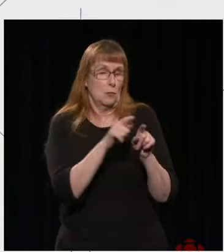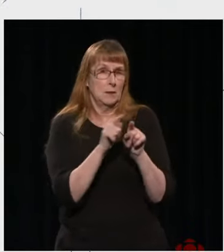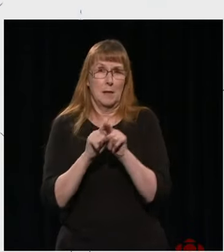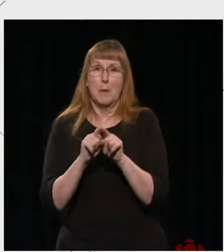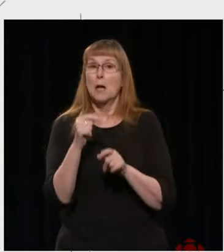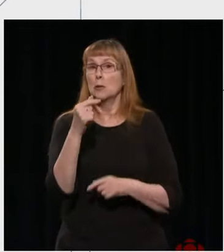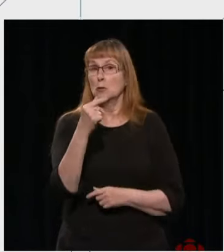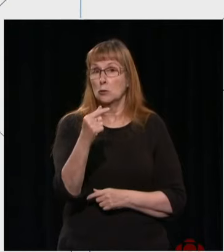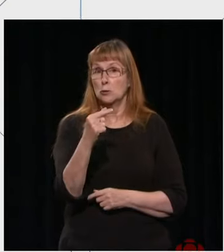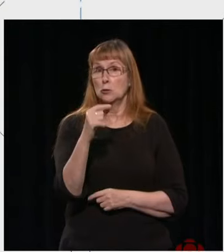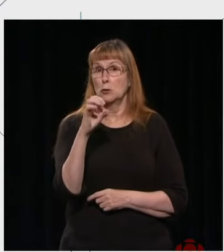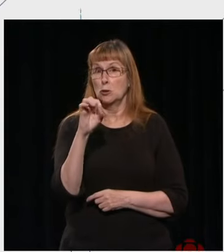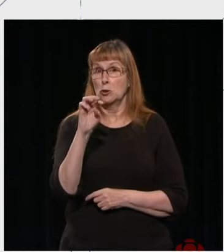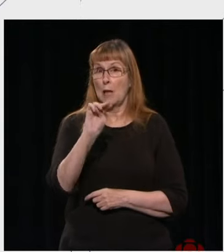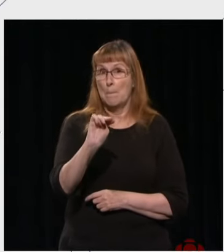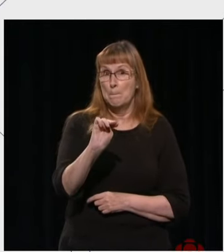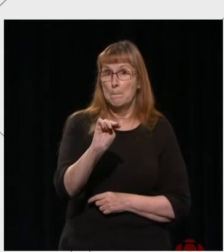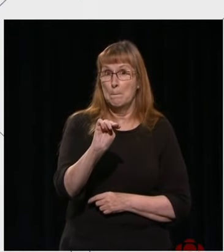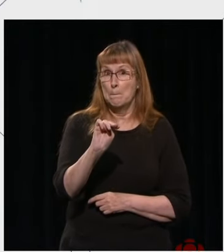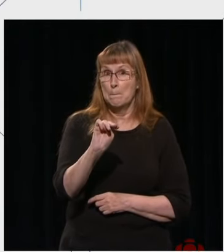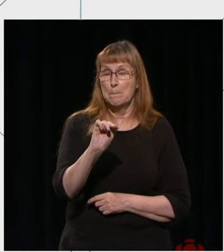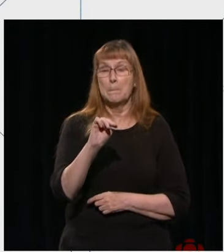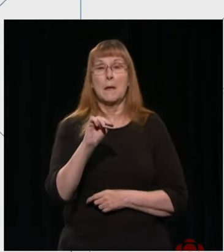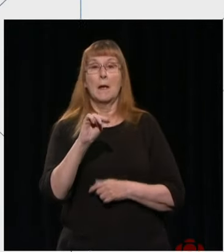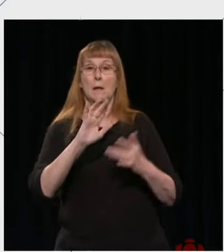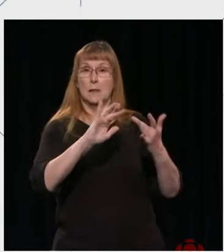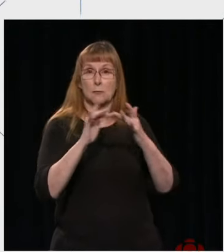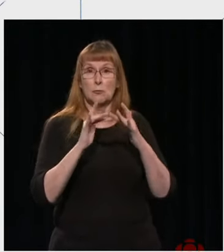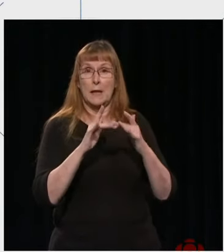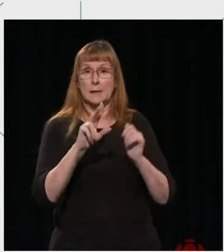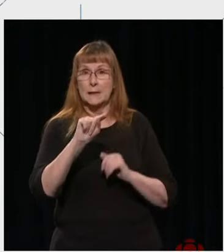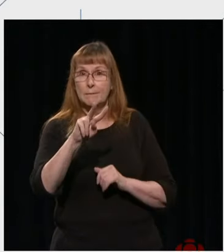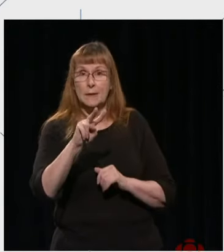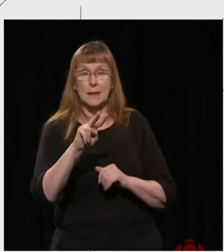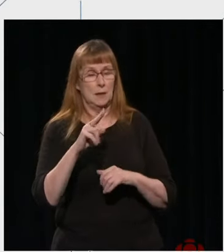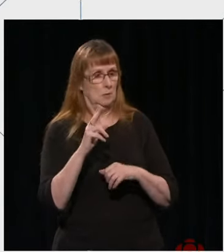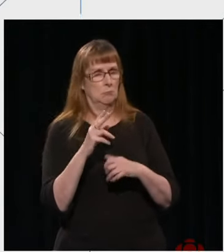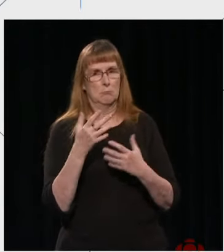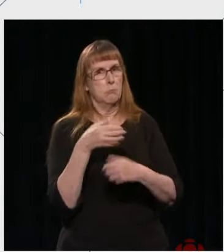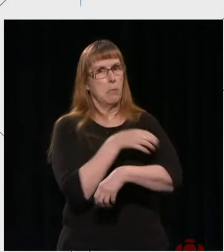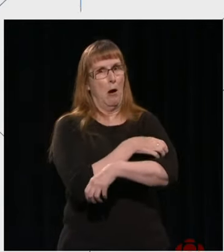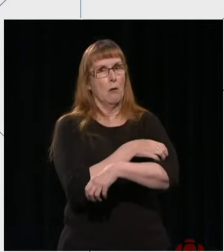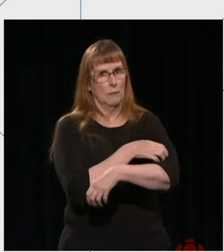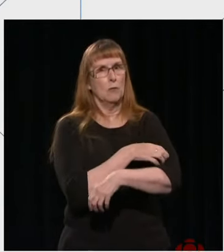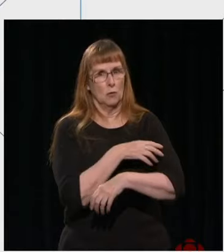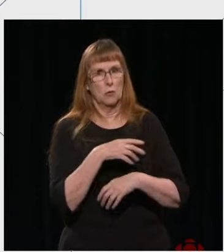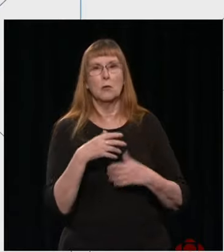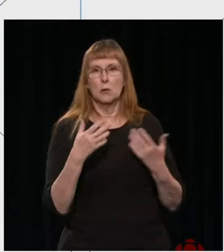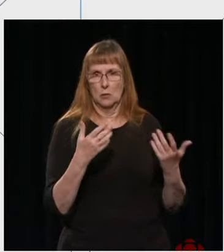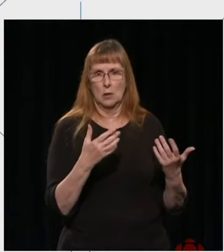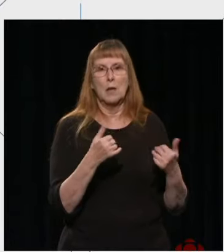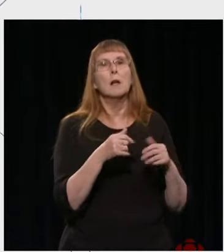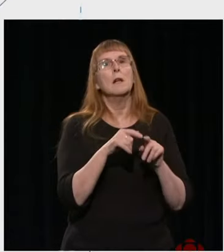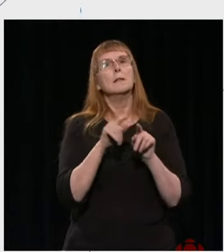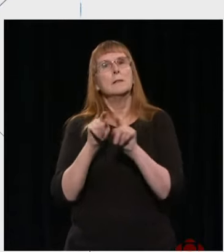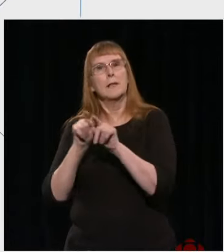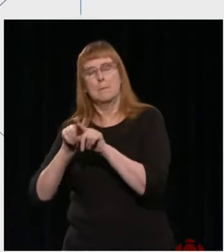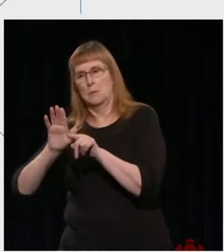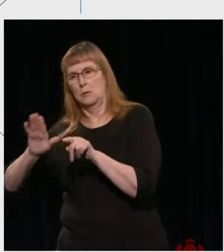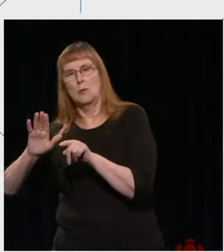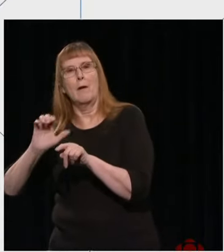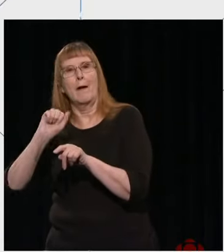very powerfully to reach our youth audiences the way Two Point TV is used in the French side.